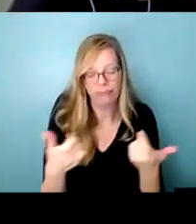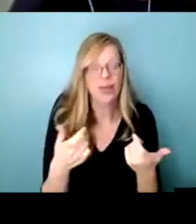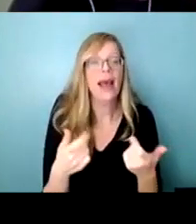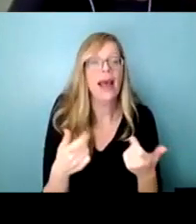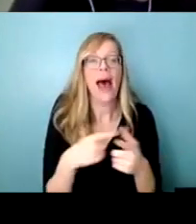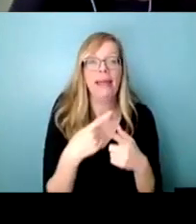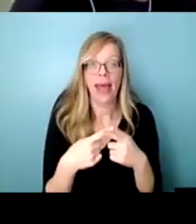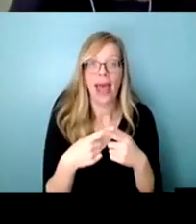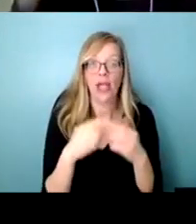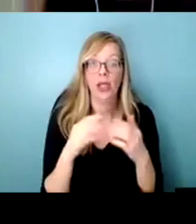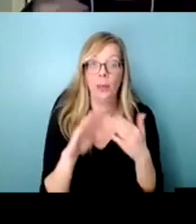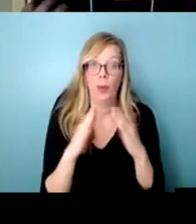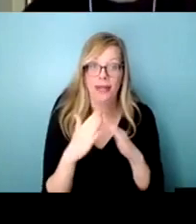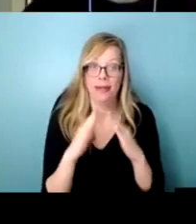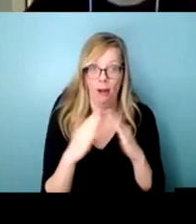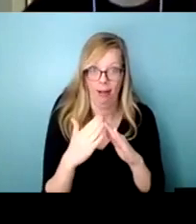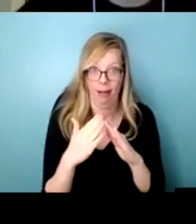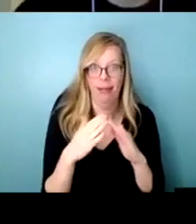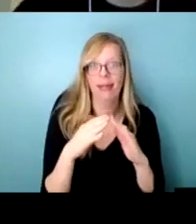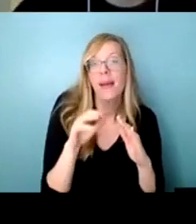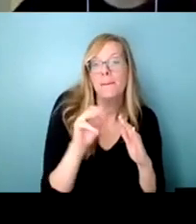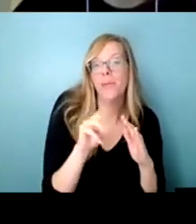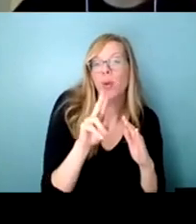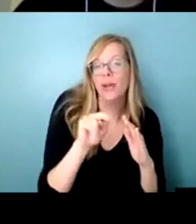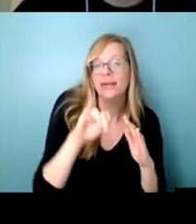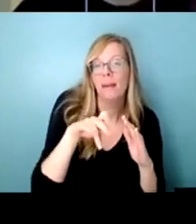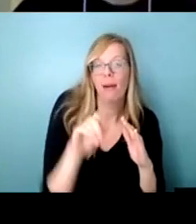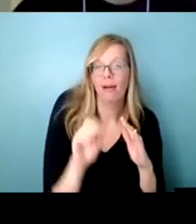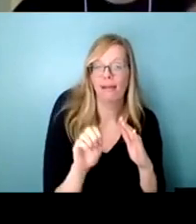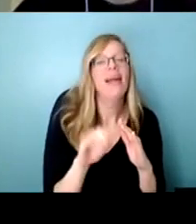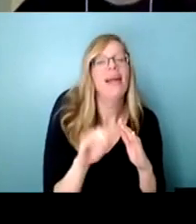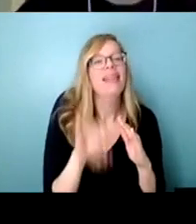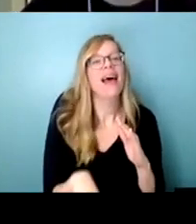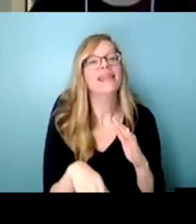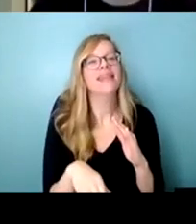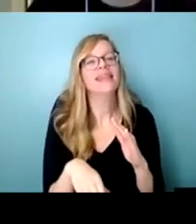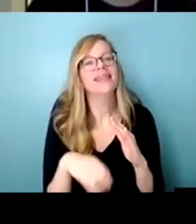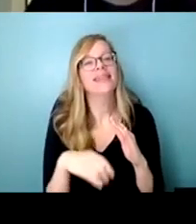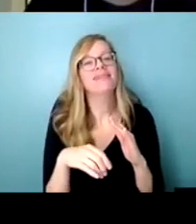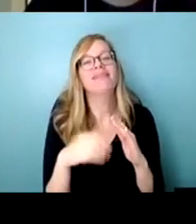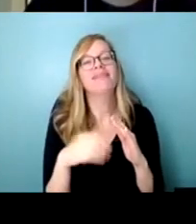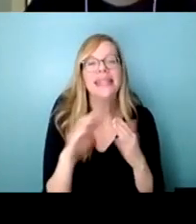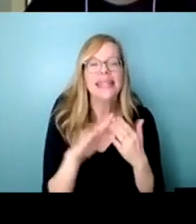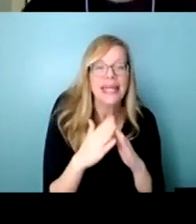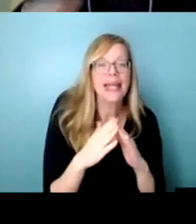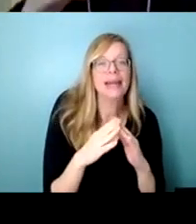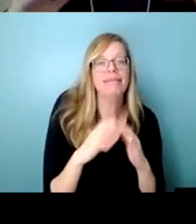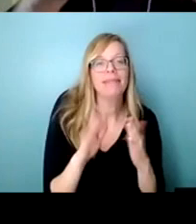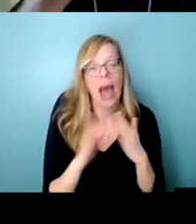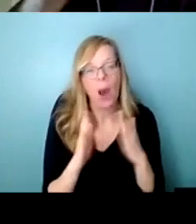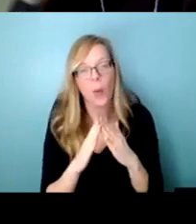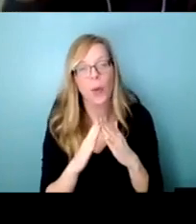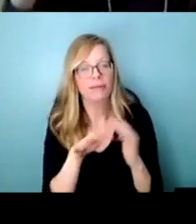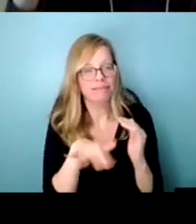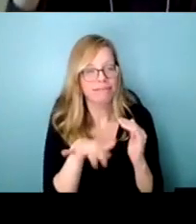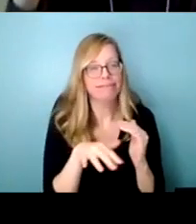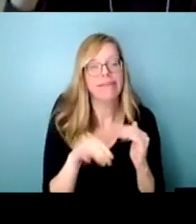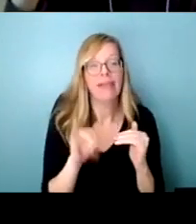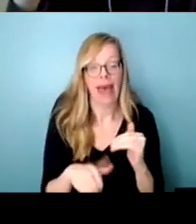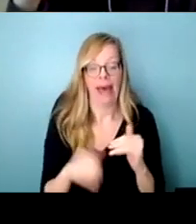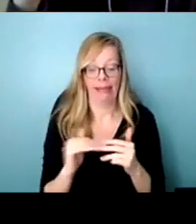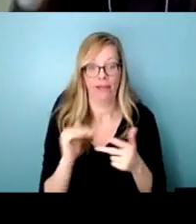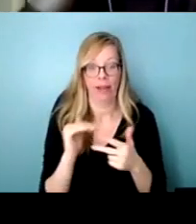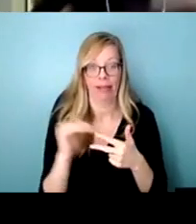municipal jurisdiction which is um obviously city and town level so and and those different levels